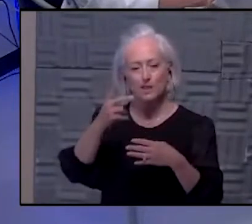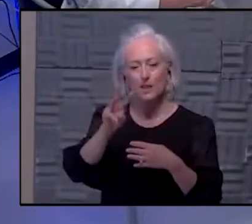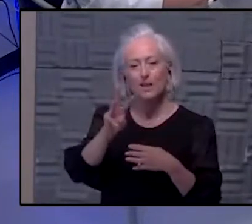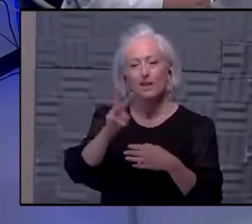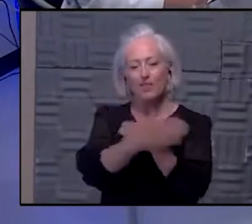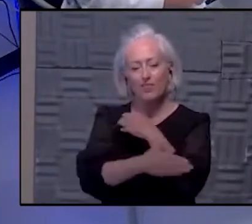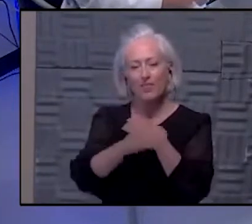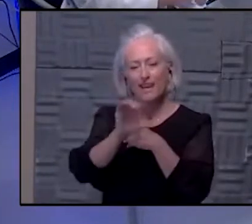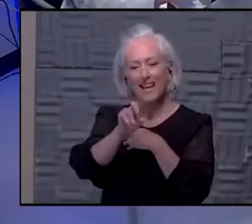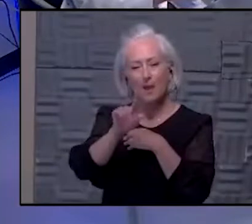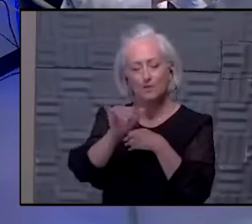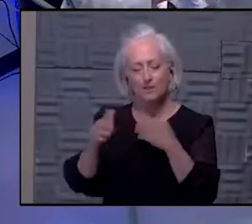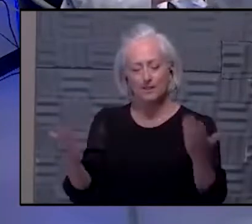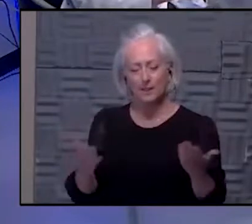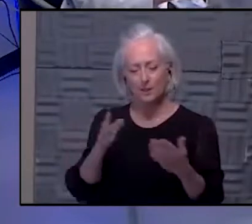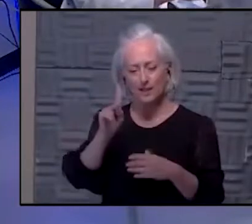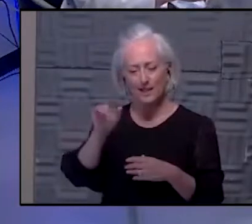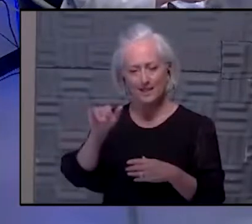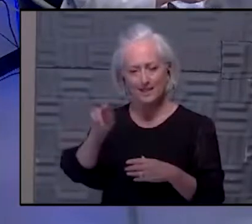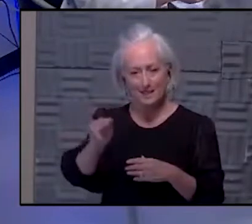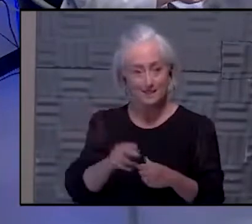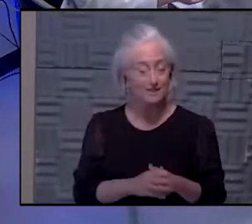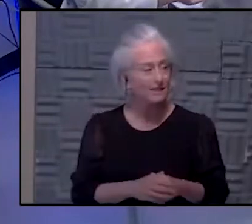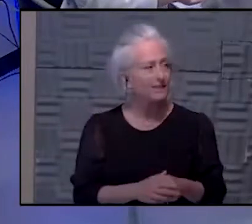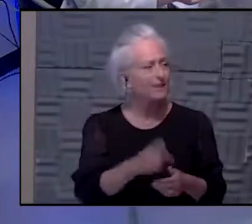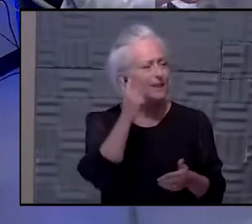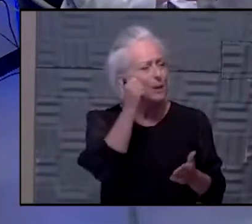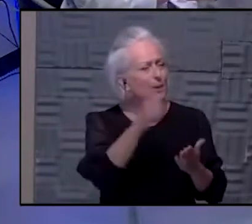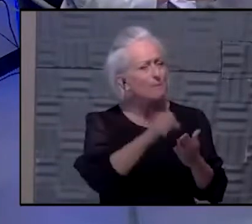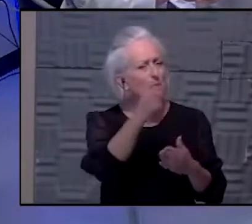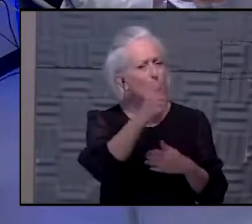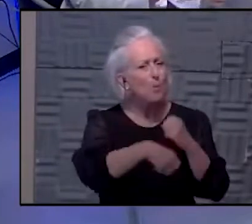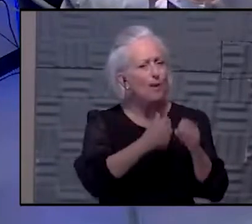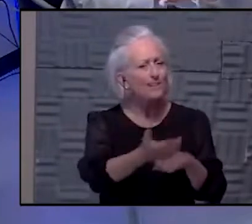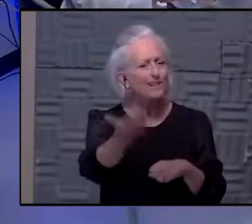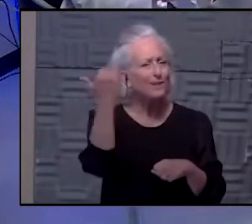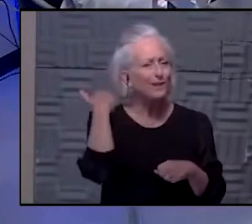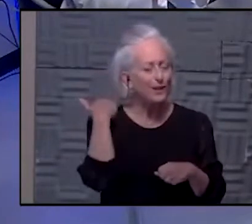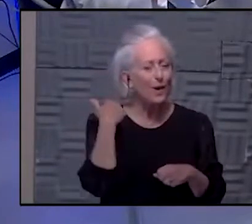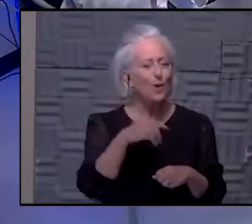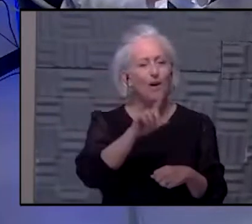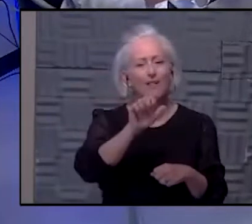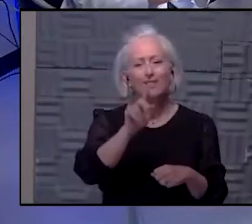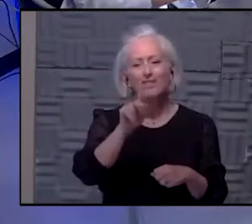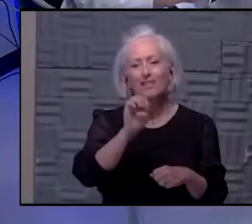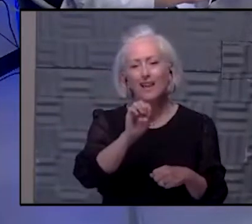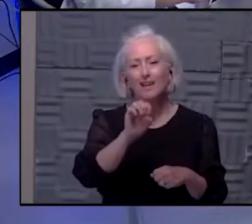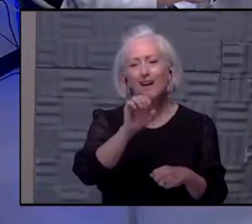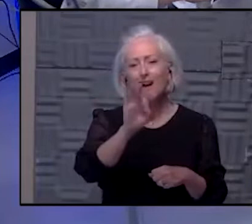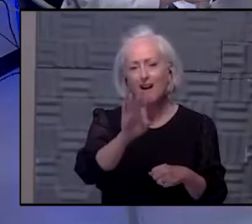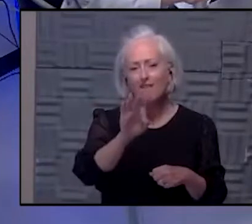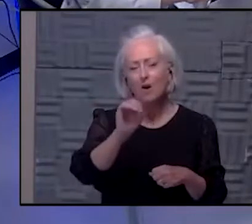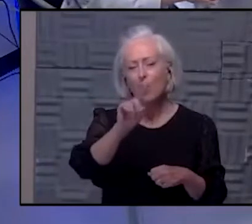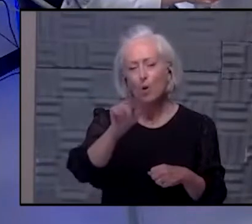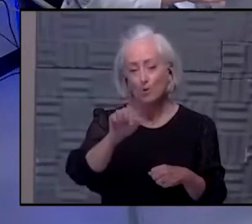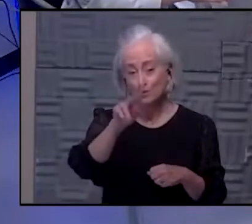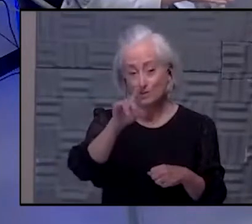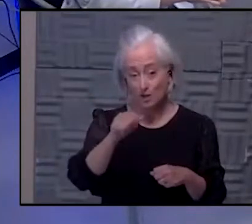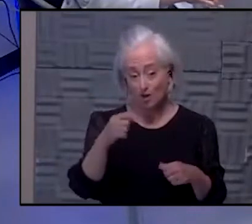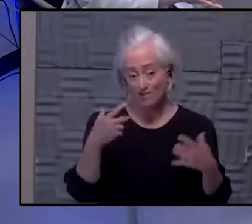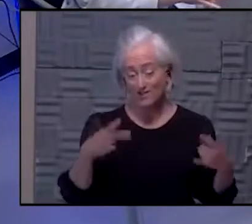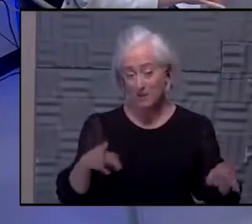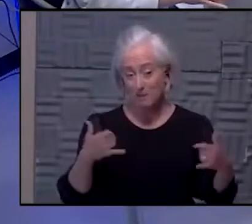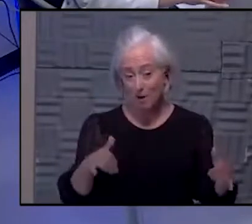Debbie says, we all remember the pictures of Lake of the Ozark parties a year ago with summer coming up soon. Would an event like that now be considered a super